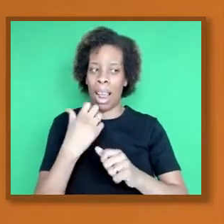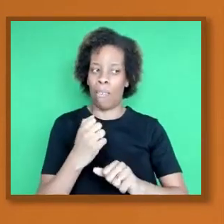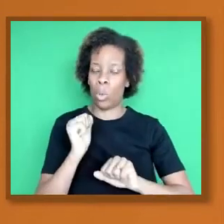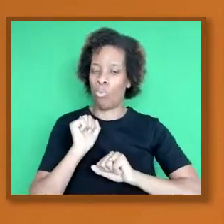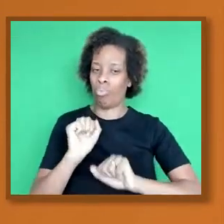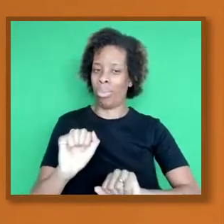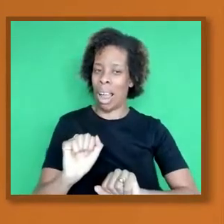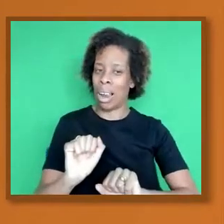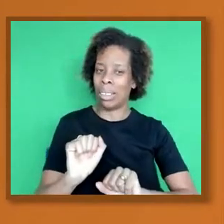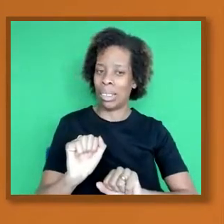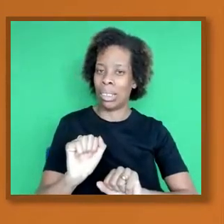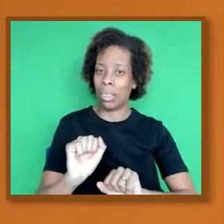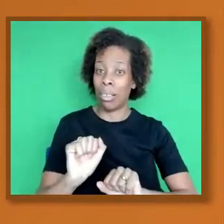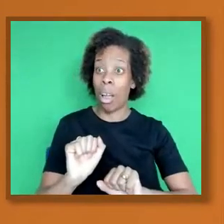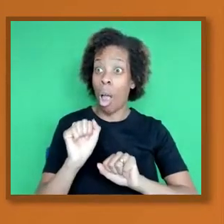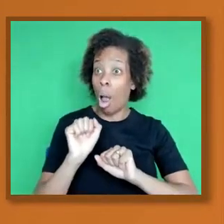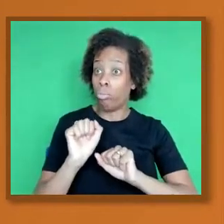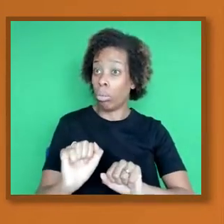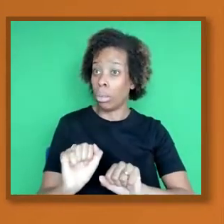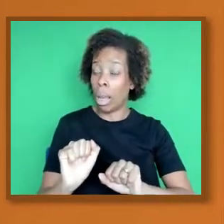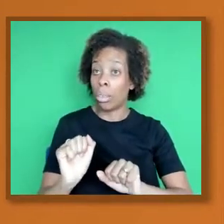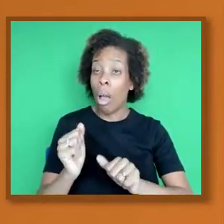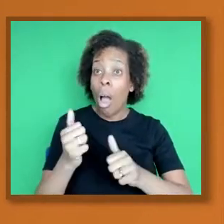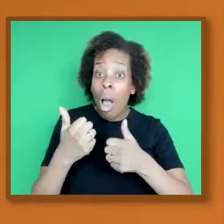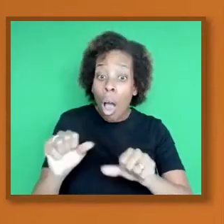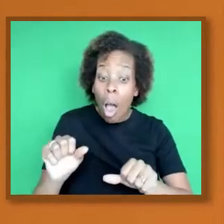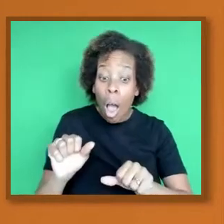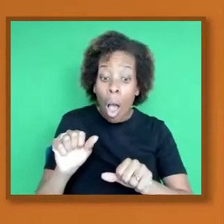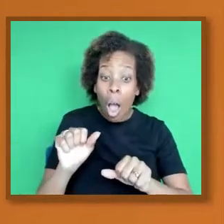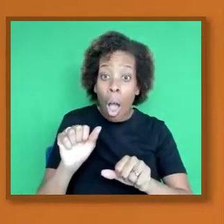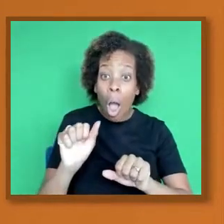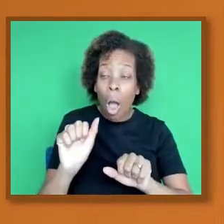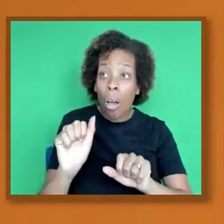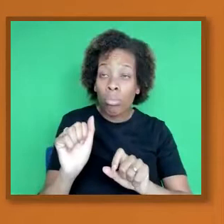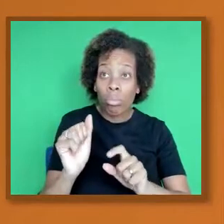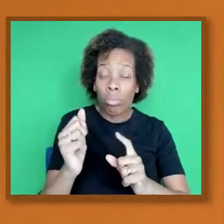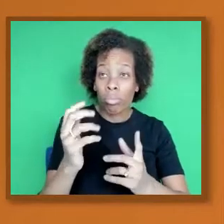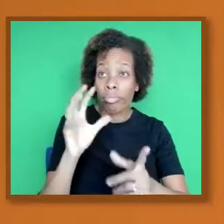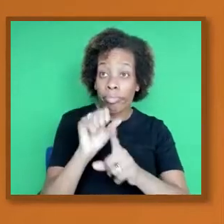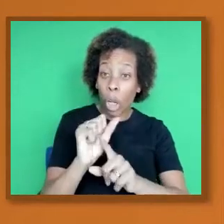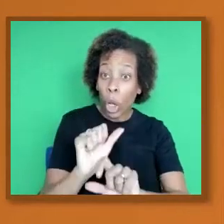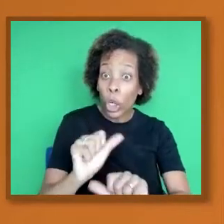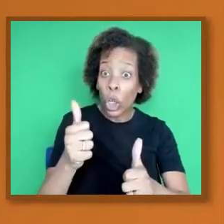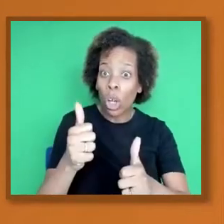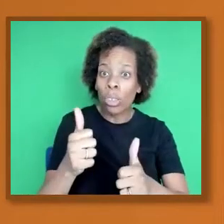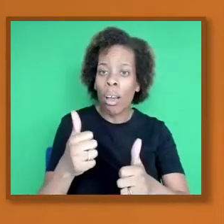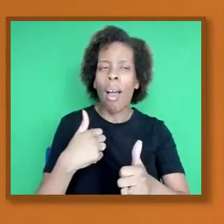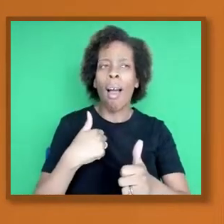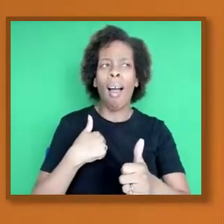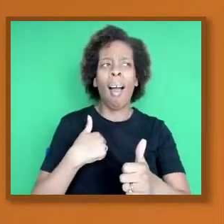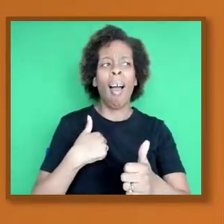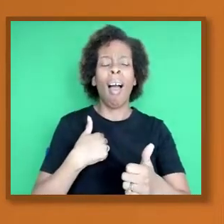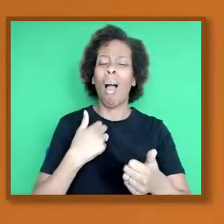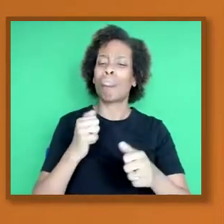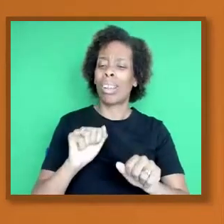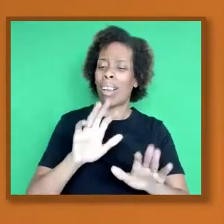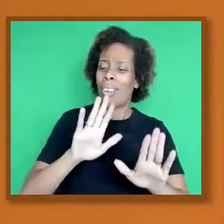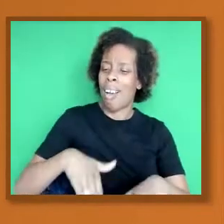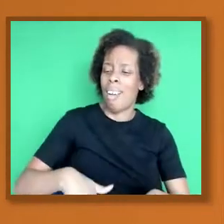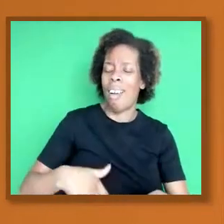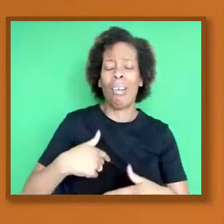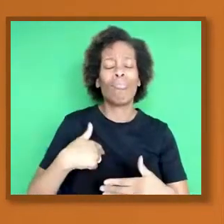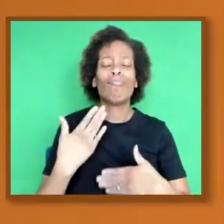And the way you see the good in terms of trust is to have the information,